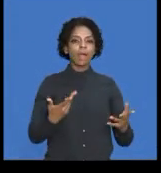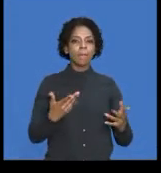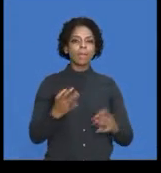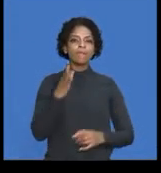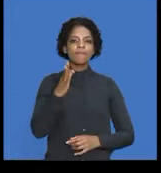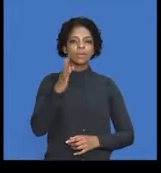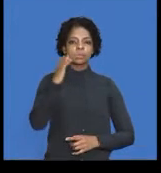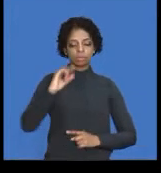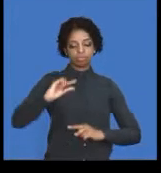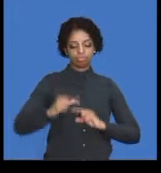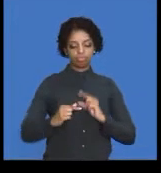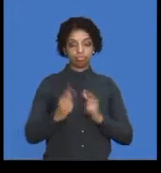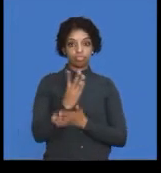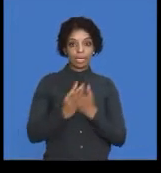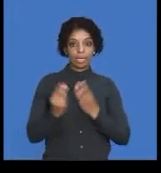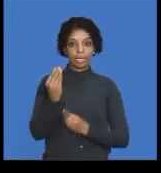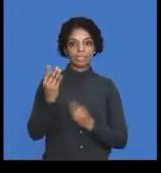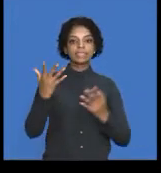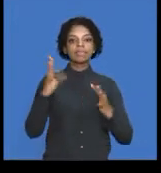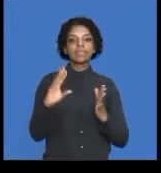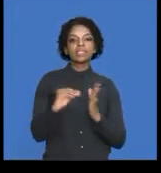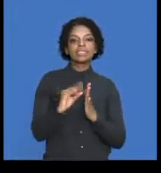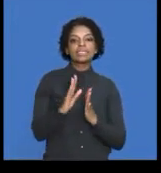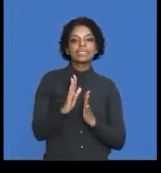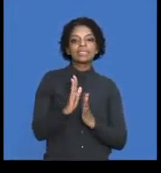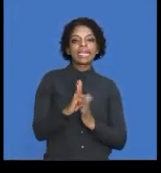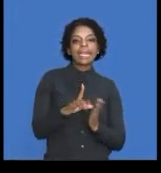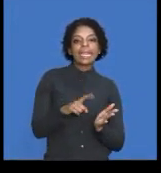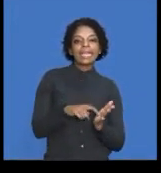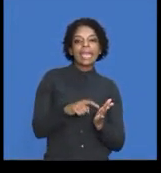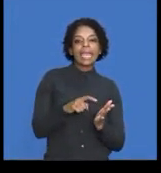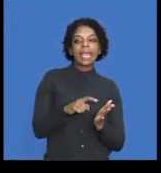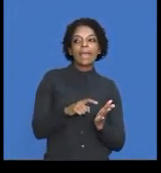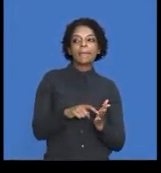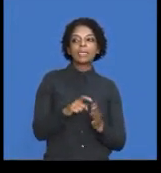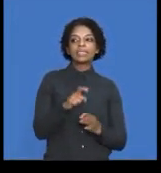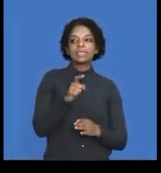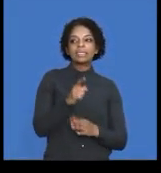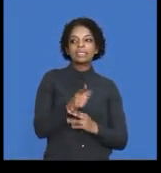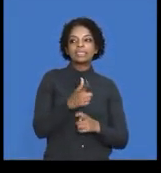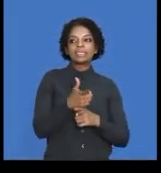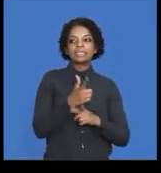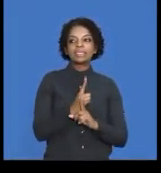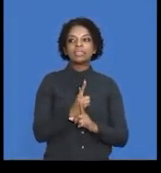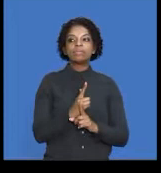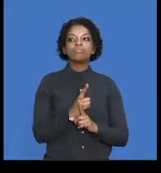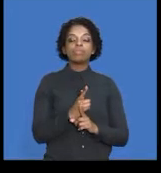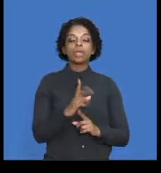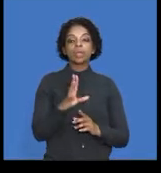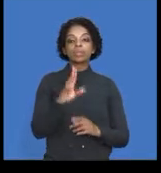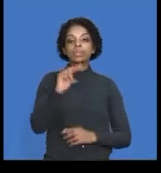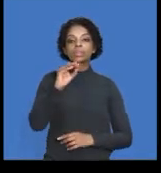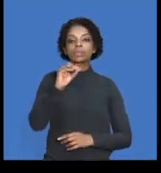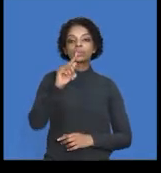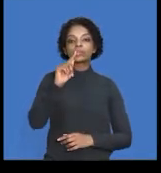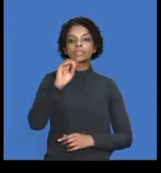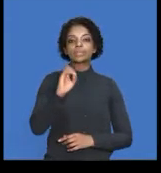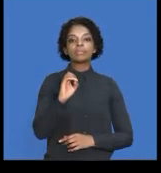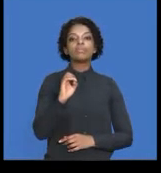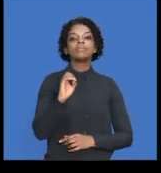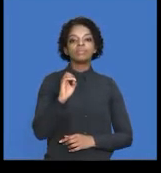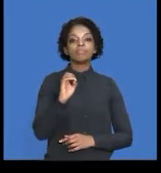traders were recorded as a debit note in the creditor's ledger account. Okay.